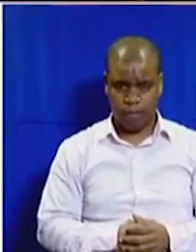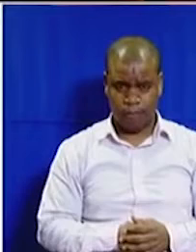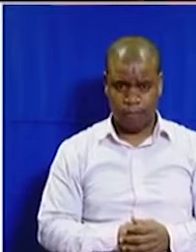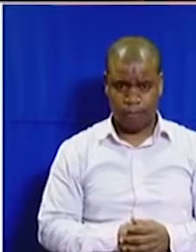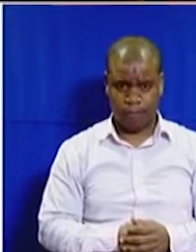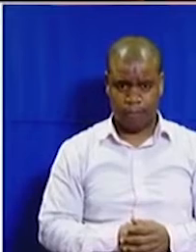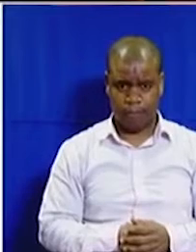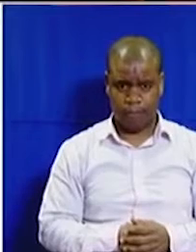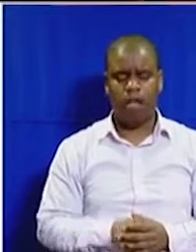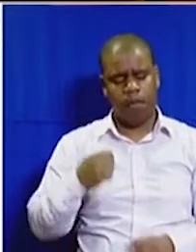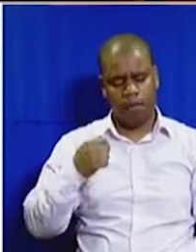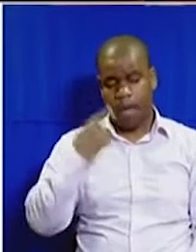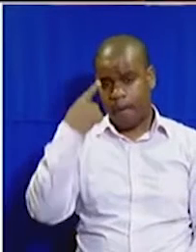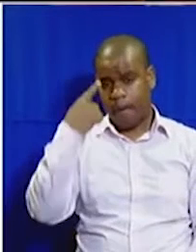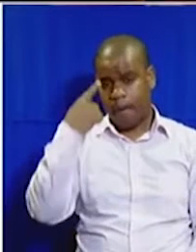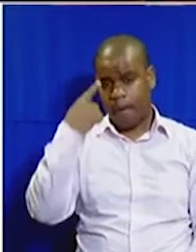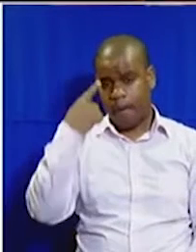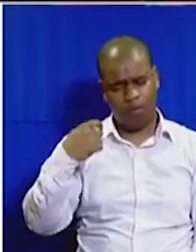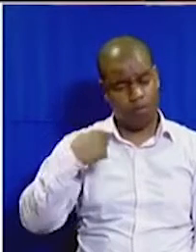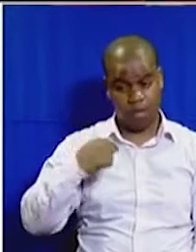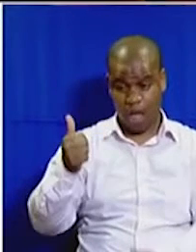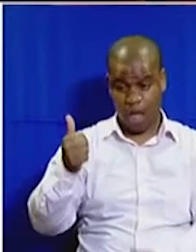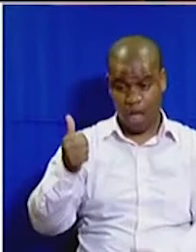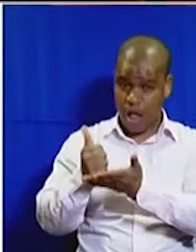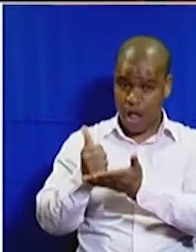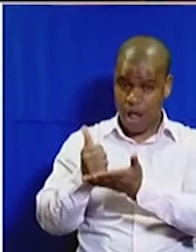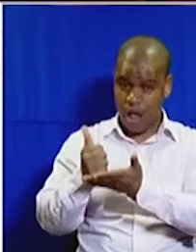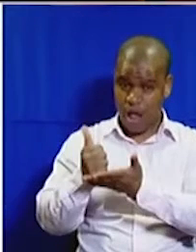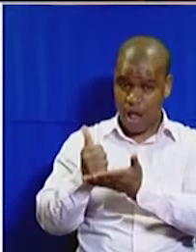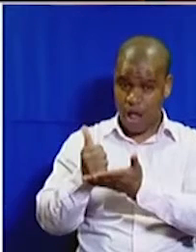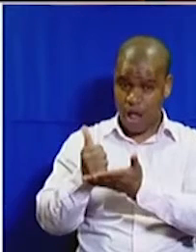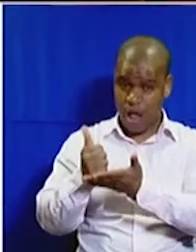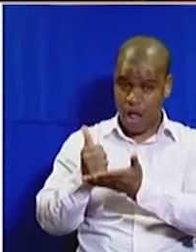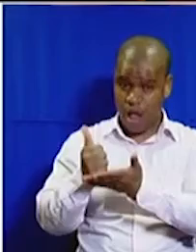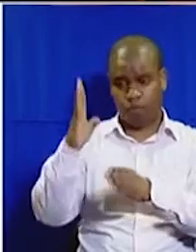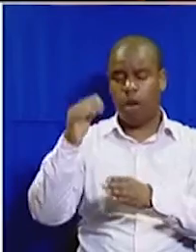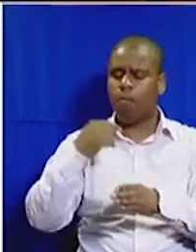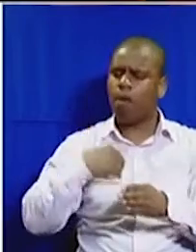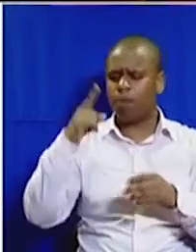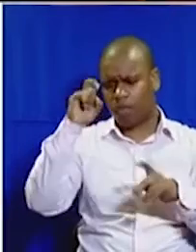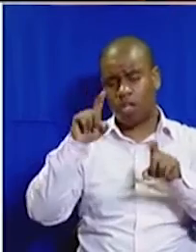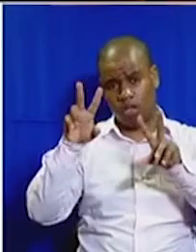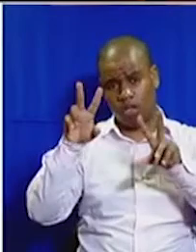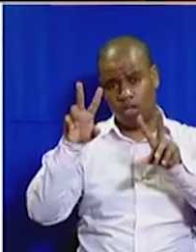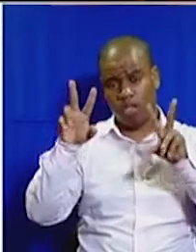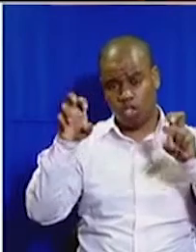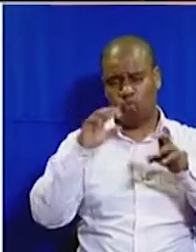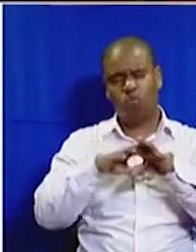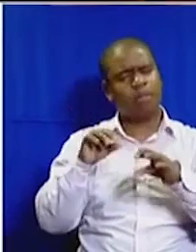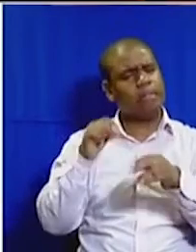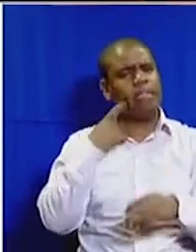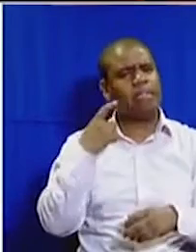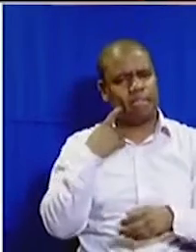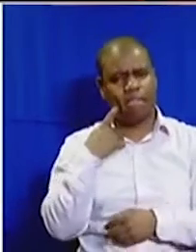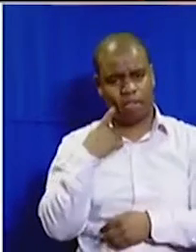I believe that is a helpful way forward out of this particular matter, because,